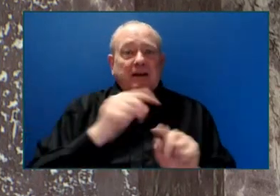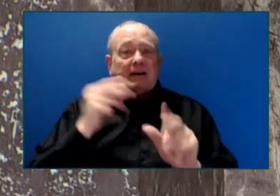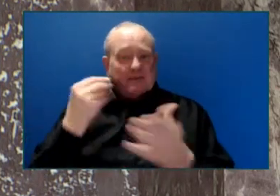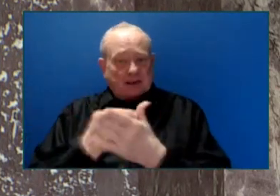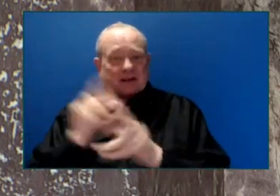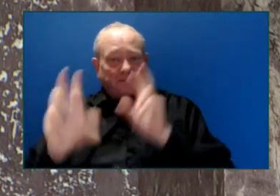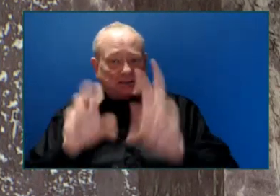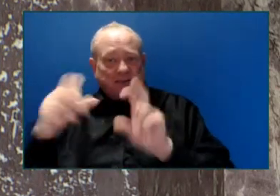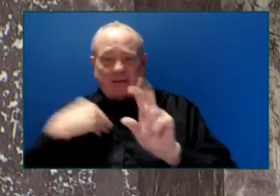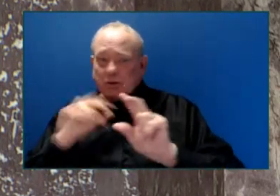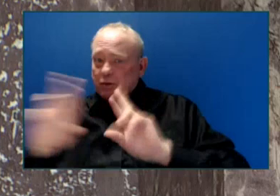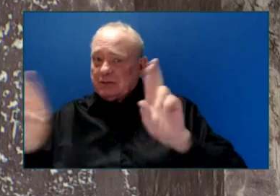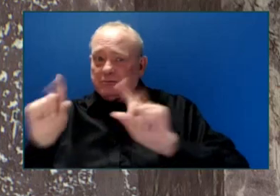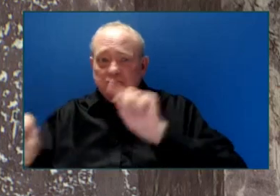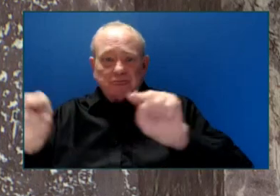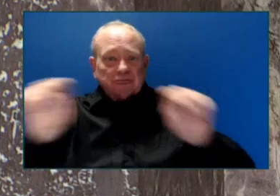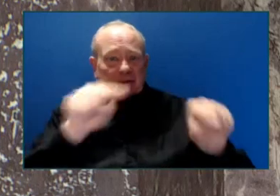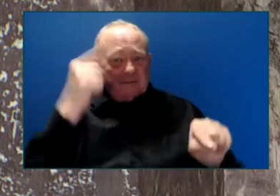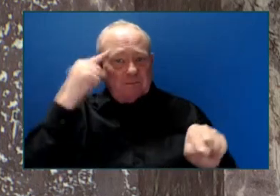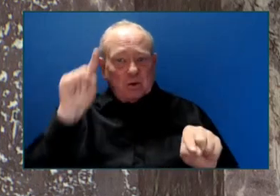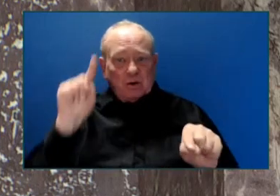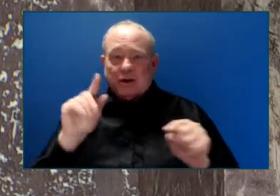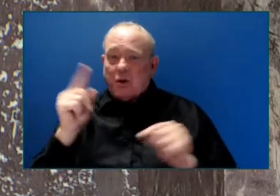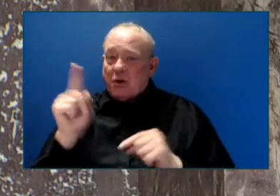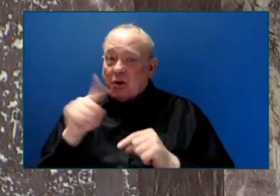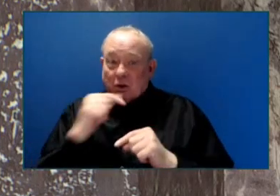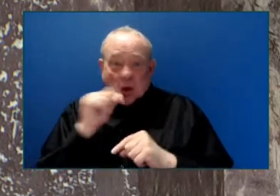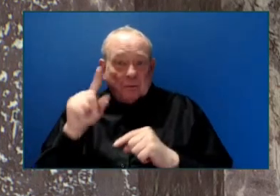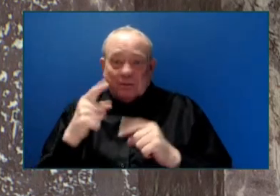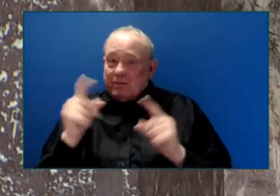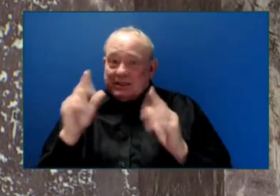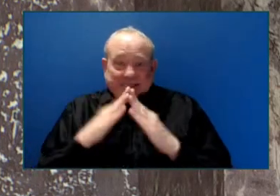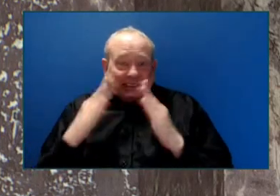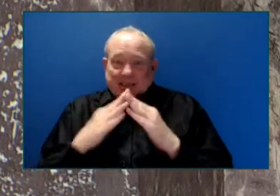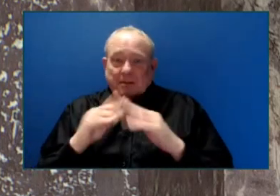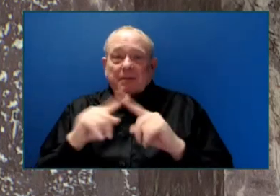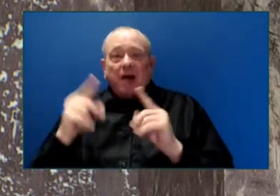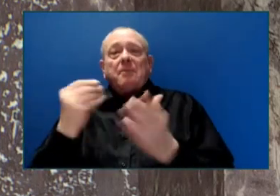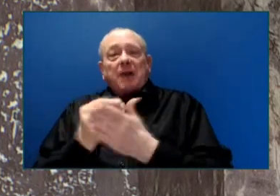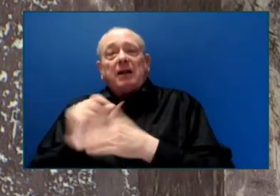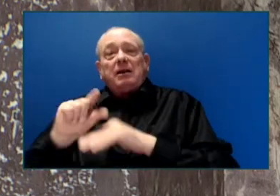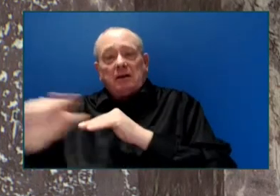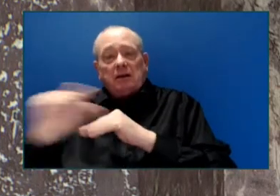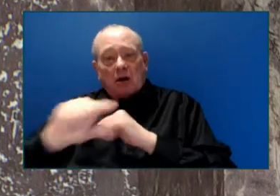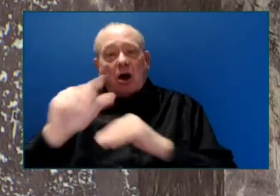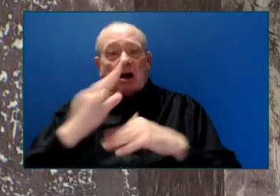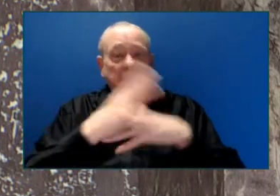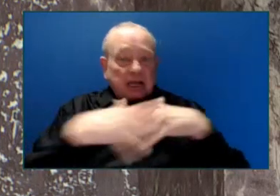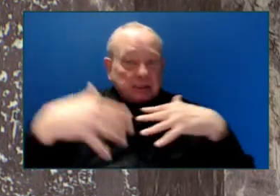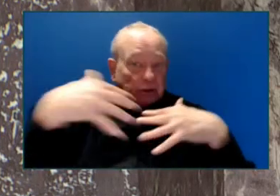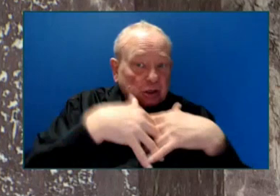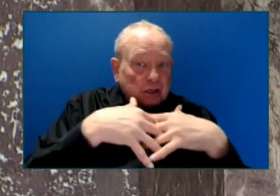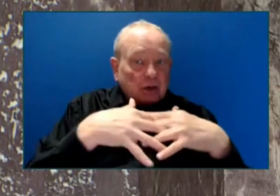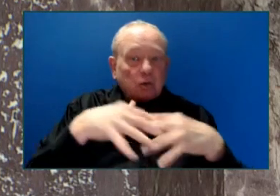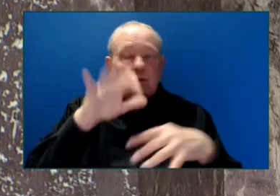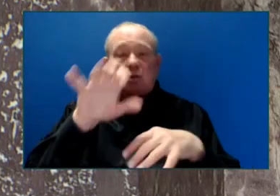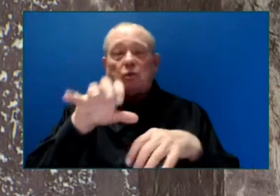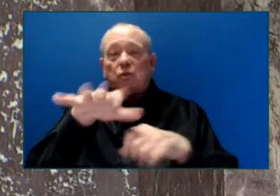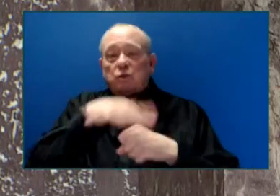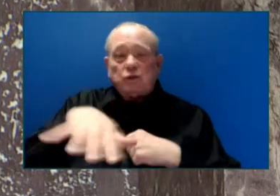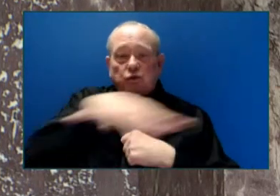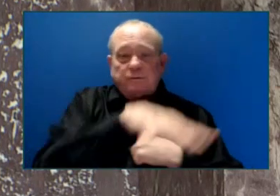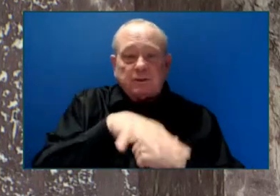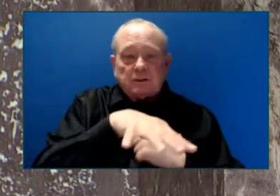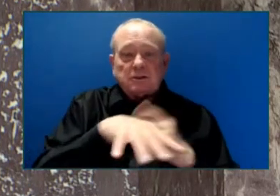municipalities, we're also funding housing on and off reserve for Indigenous populations. The only province in this country that have stepped up and